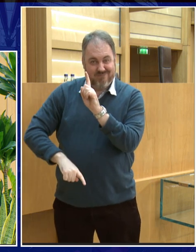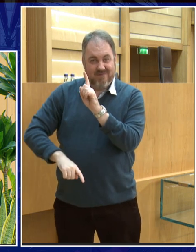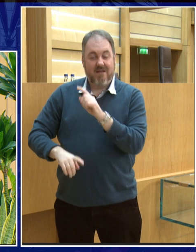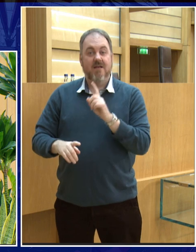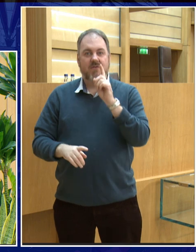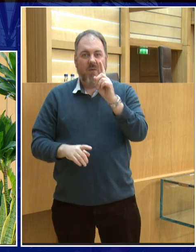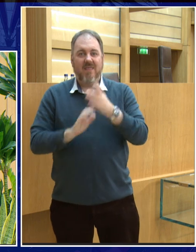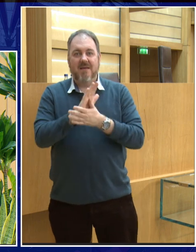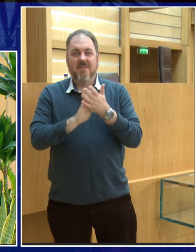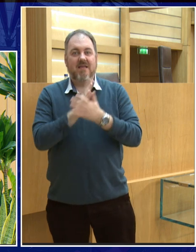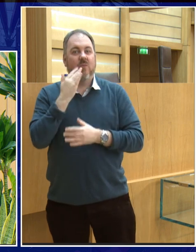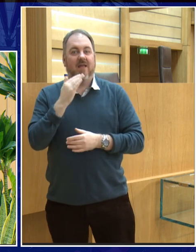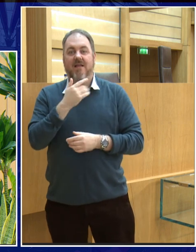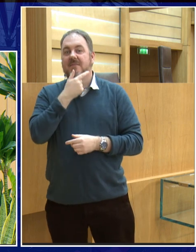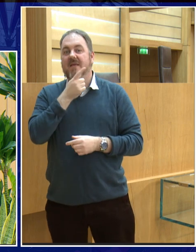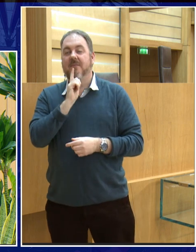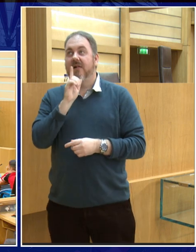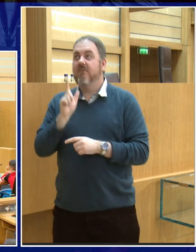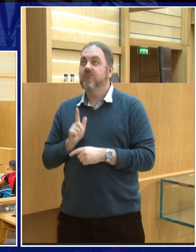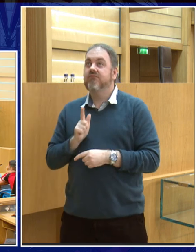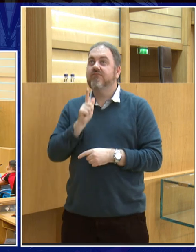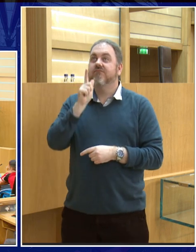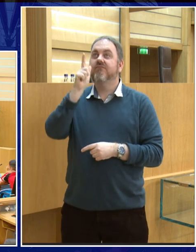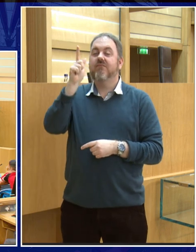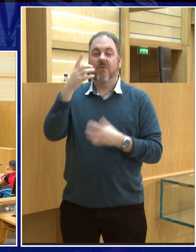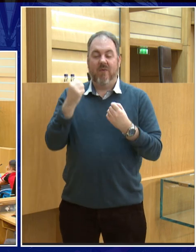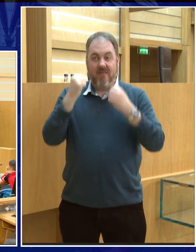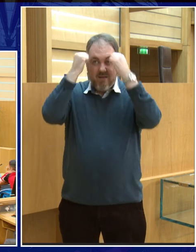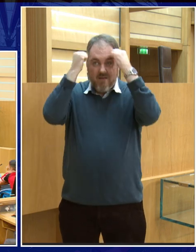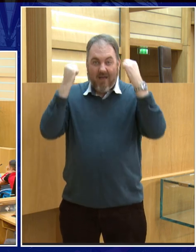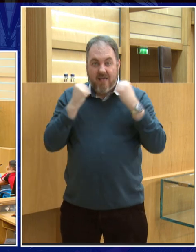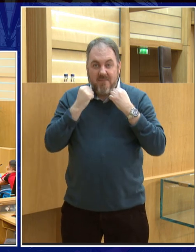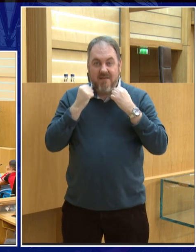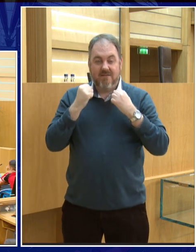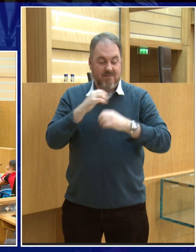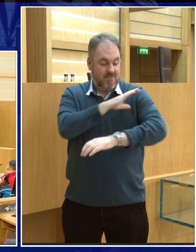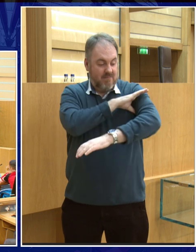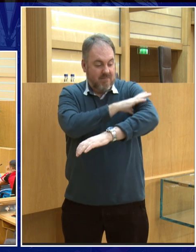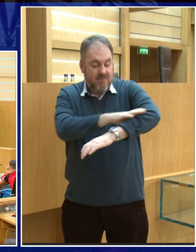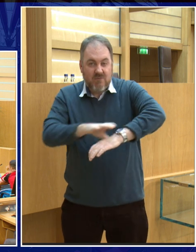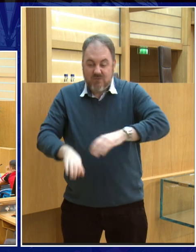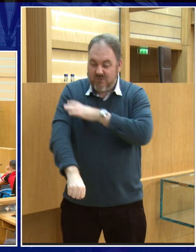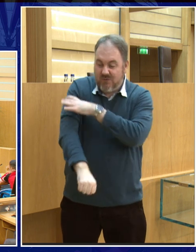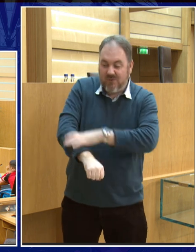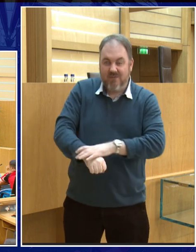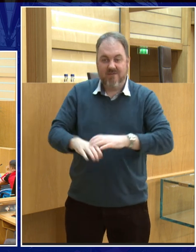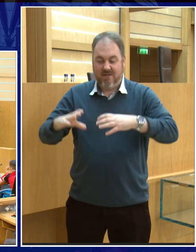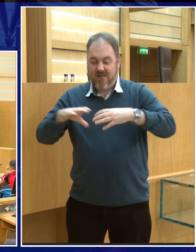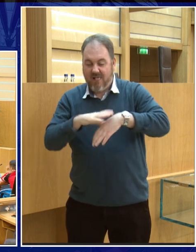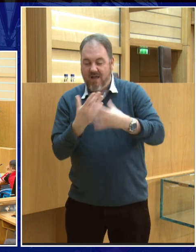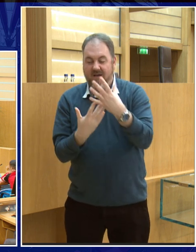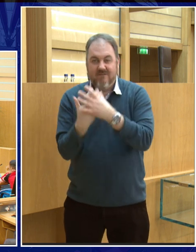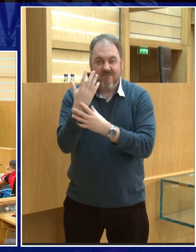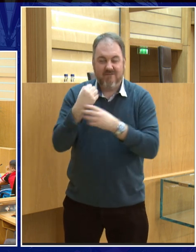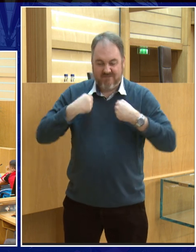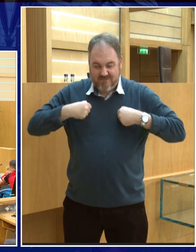when they sent astronauts to the Moon, they had to sort of dress them appropriately so they could survive those extreme temperatures. And so I don't know if many of you have seen pictures like this.